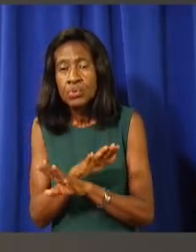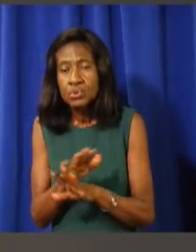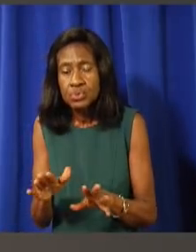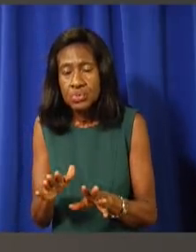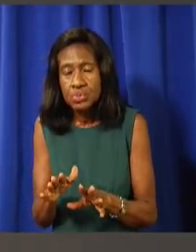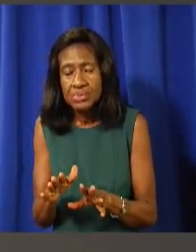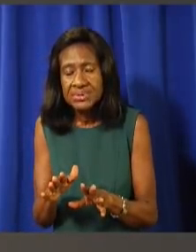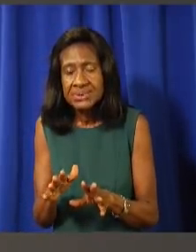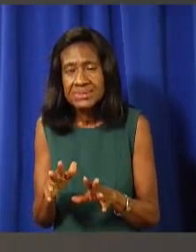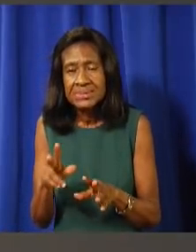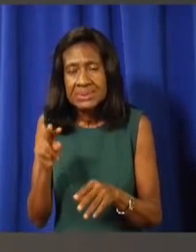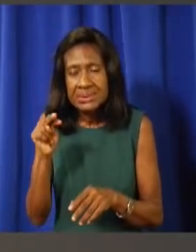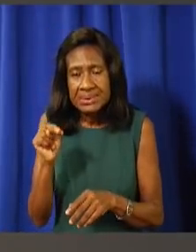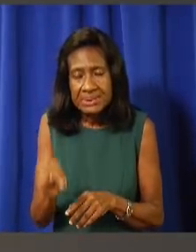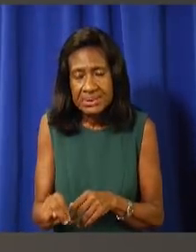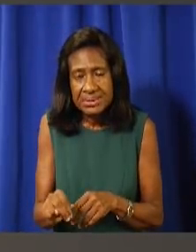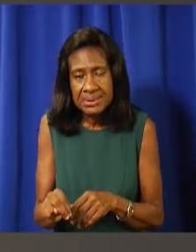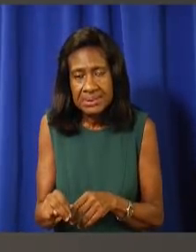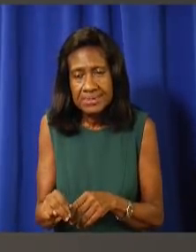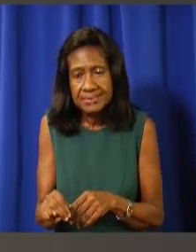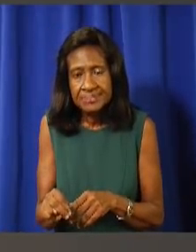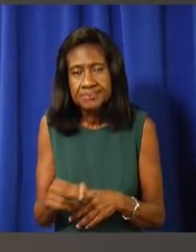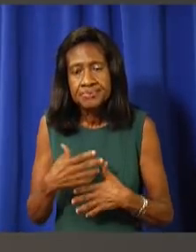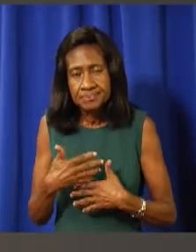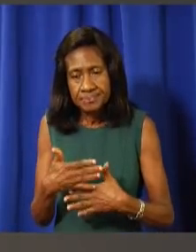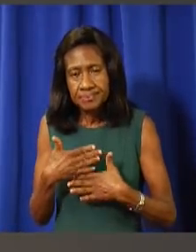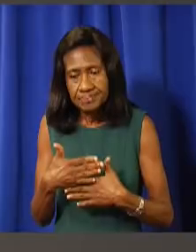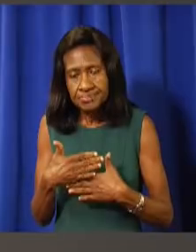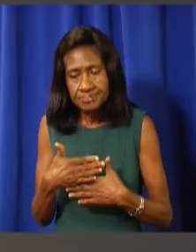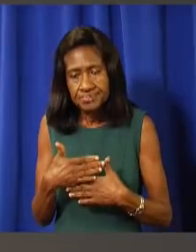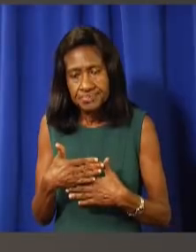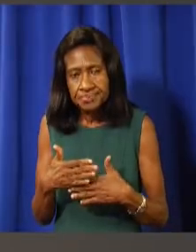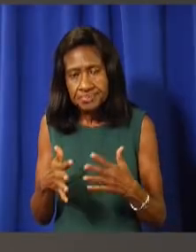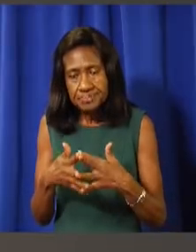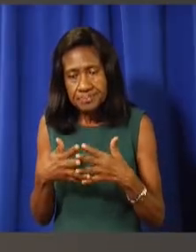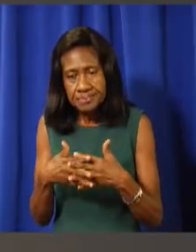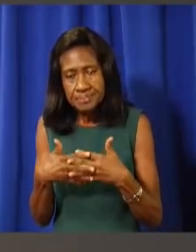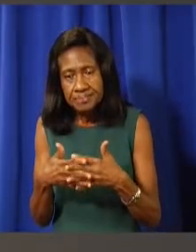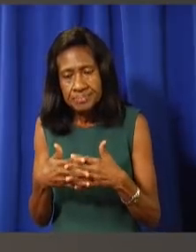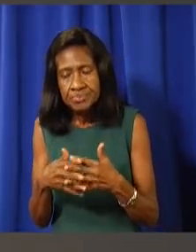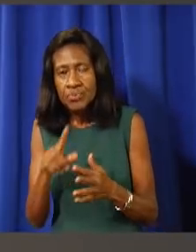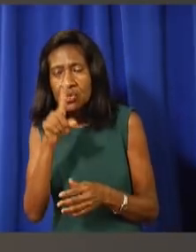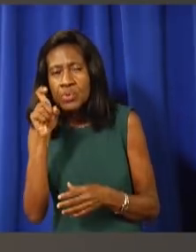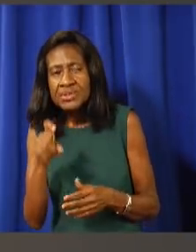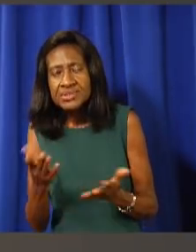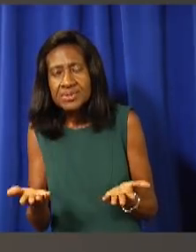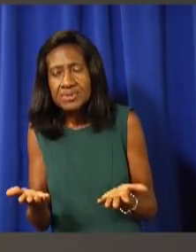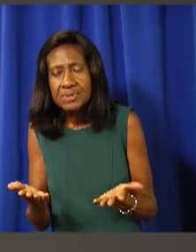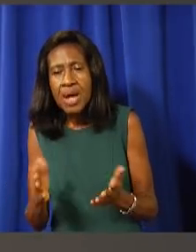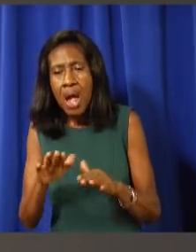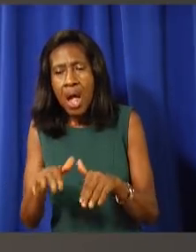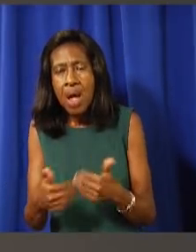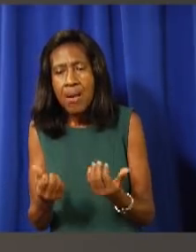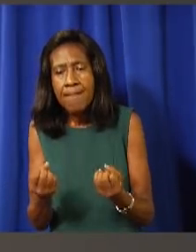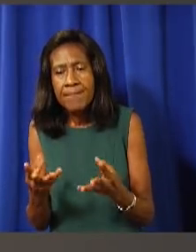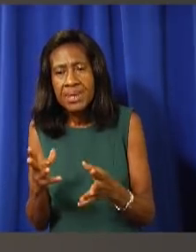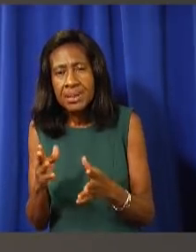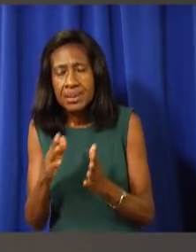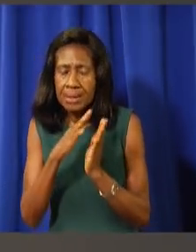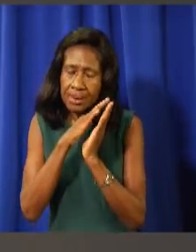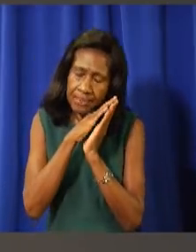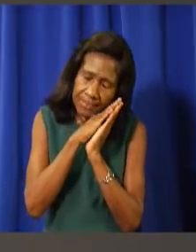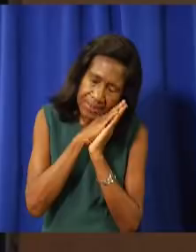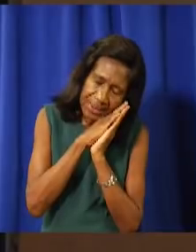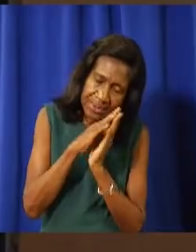How many beds are we prepared for, a worst-case scenario? How many beds do we have to handle? How many beds can handle a potential outbreak?